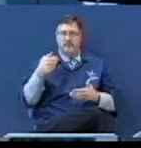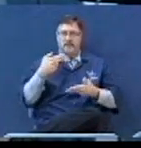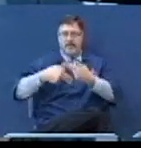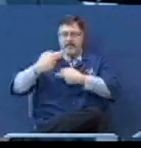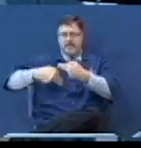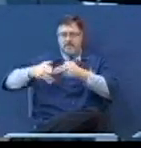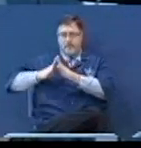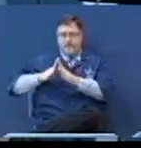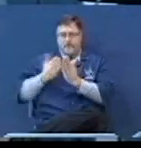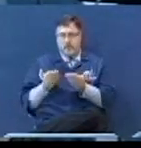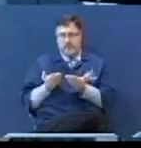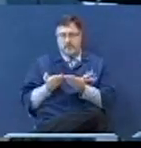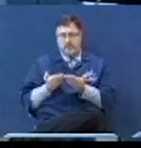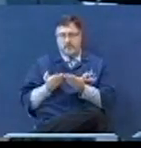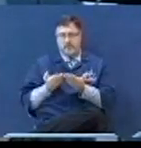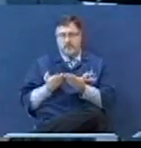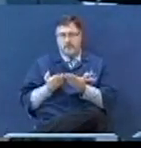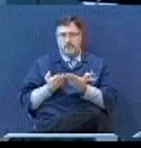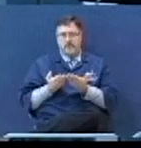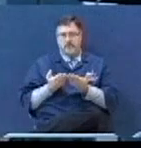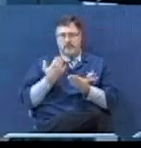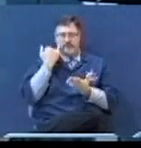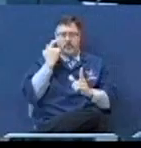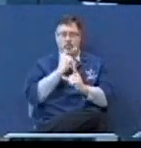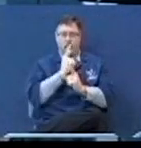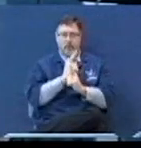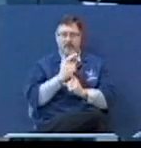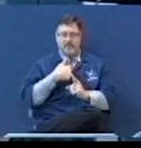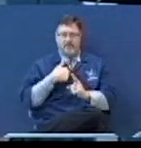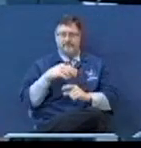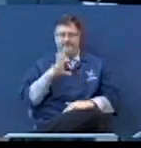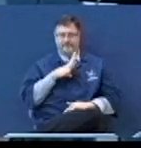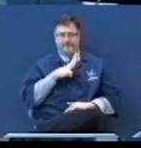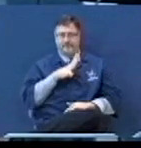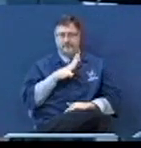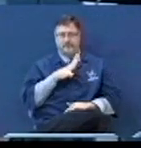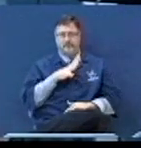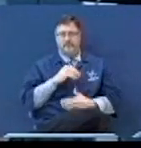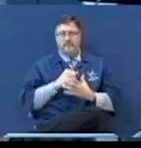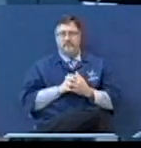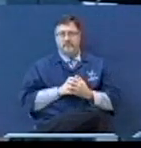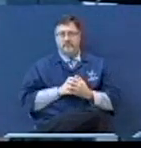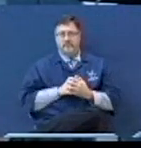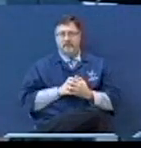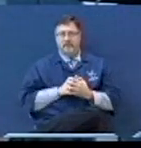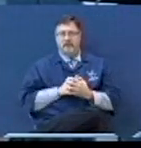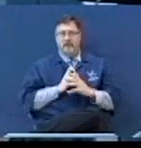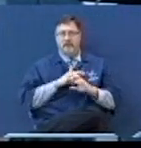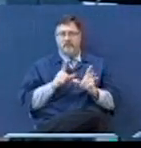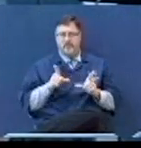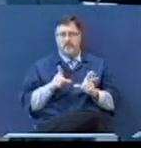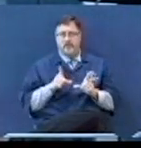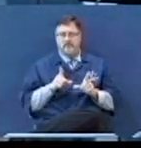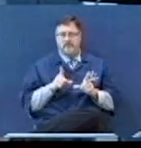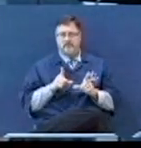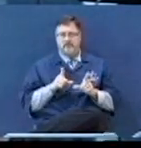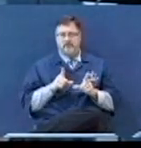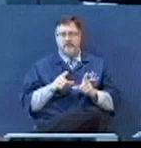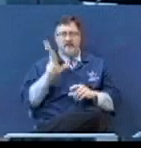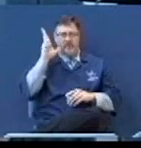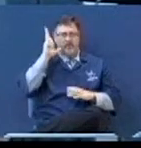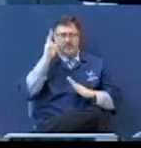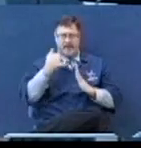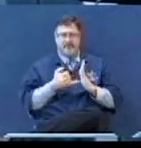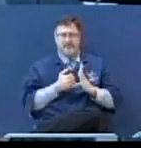Now, I was told that, and if you could correct me, that's fine. But that's what I was told. But they come flocking over there, but they've heard